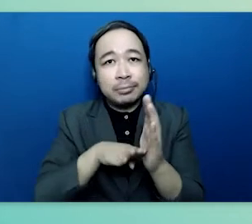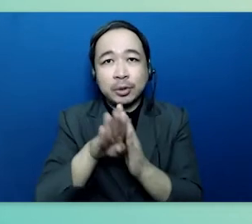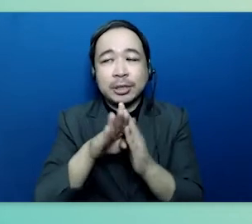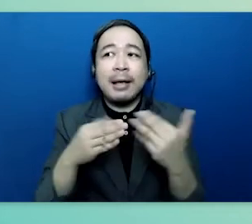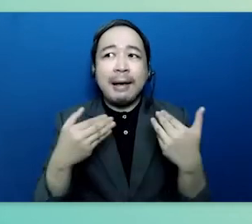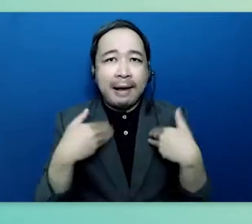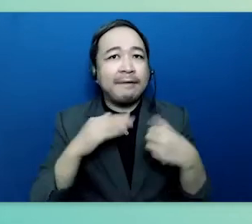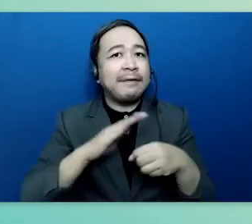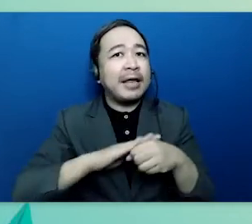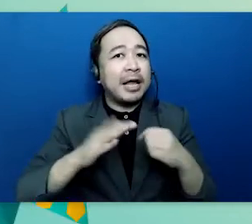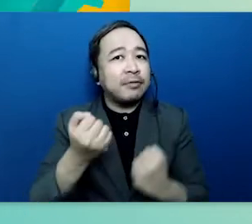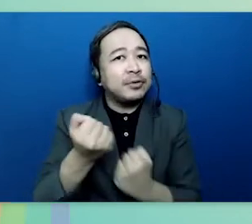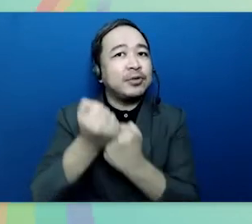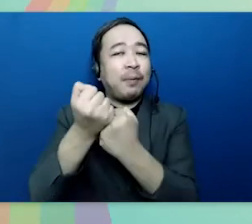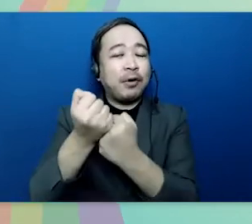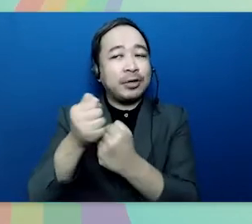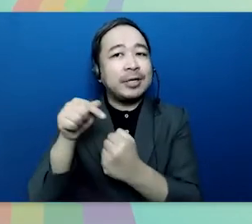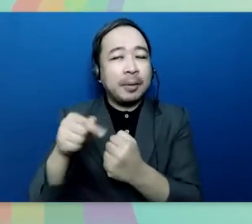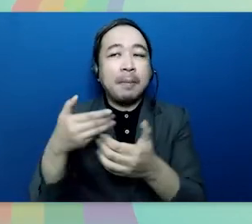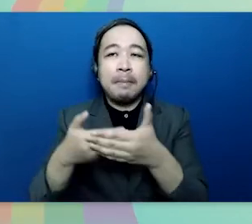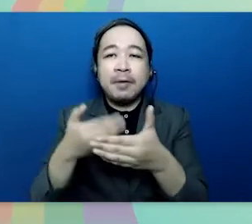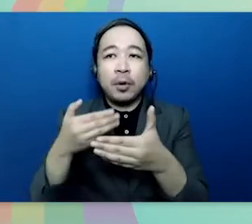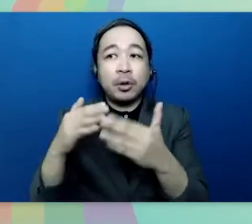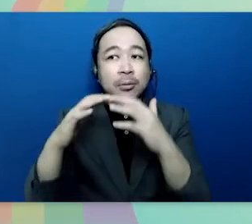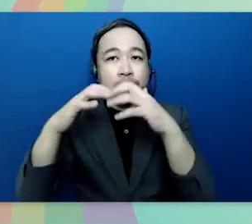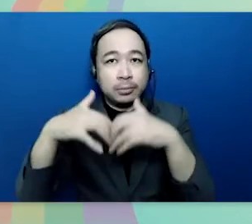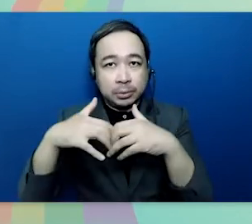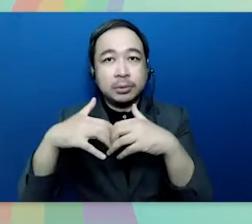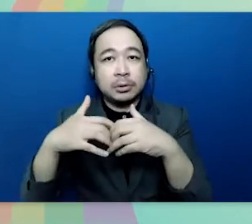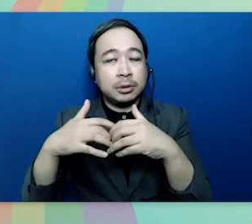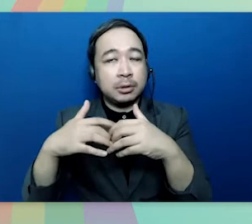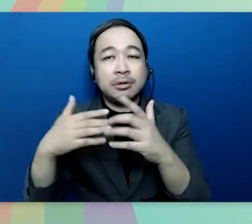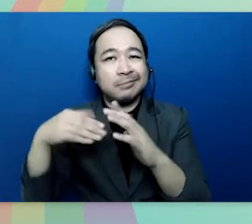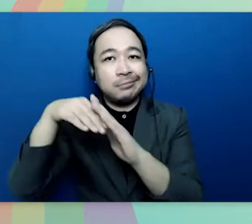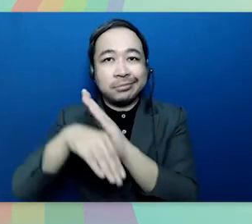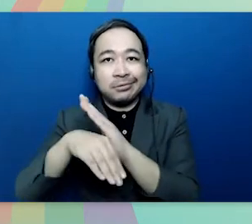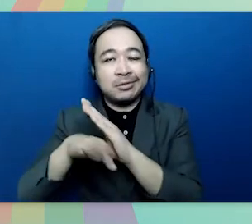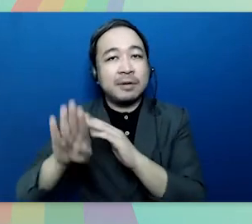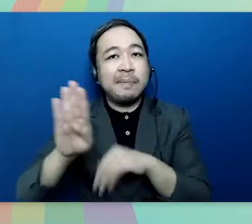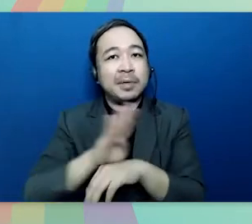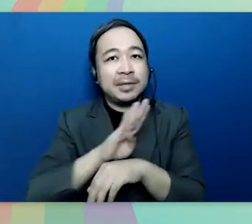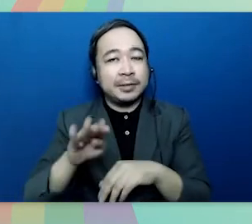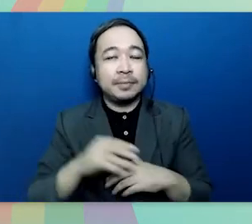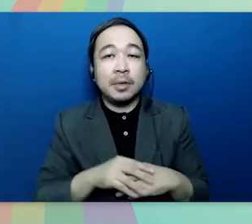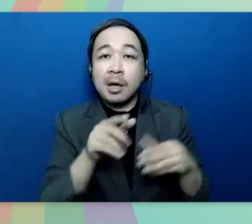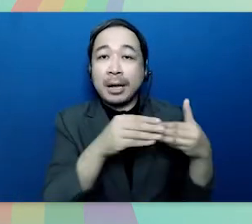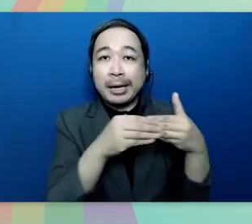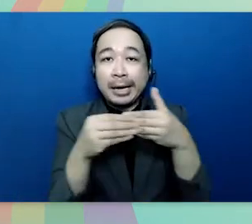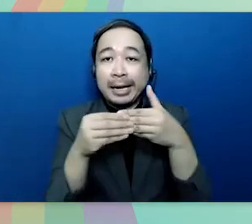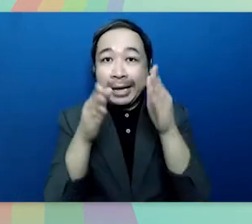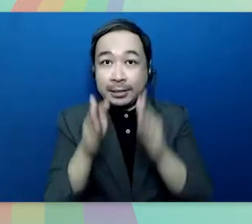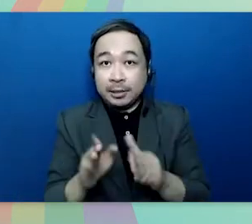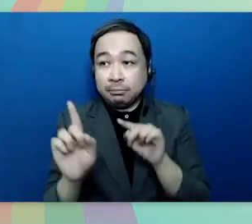enough support for the they flatline and shut down their businesses a leader must